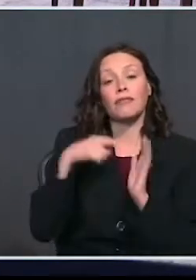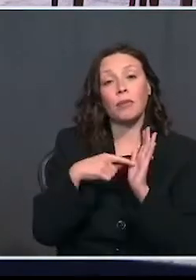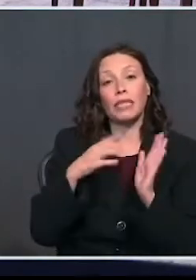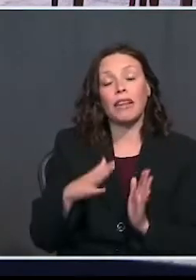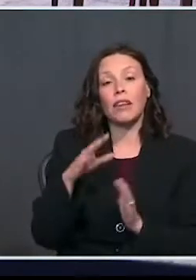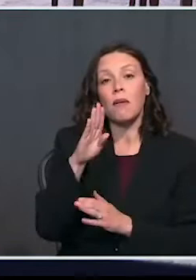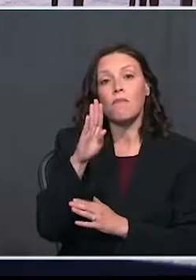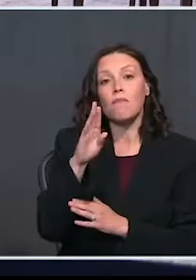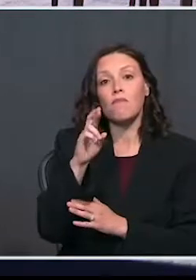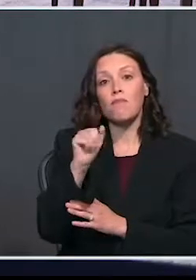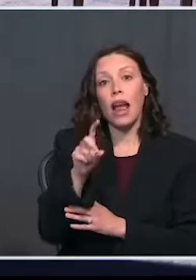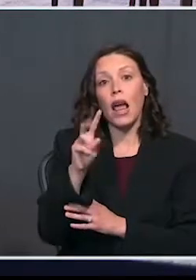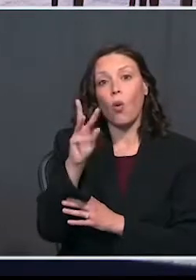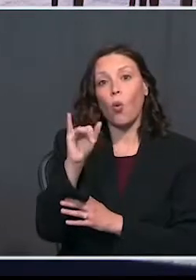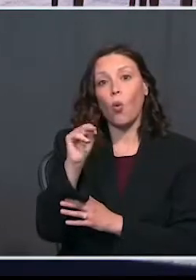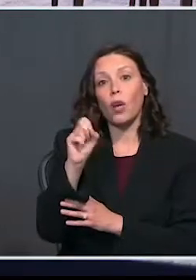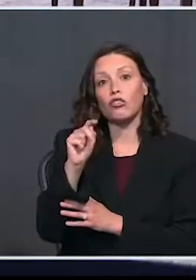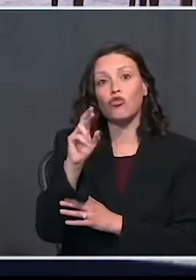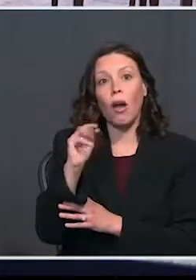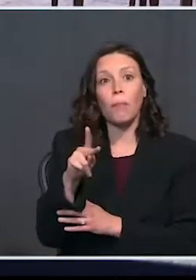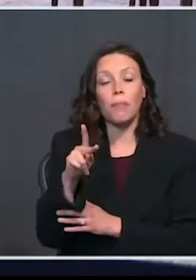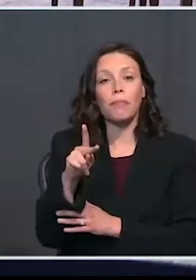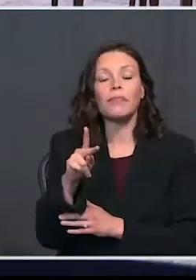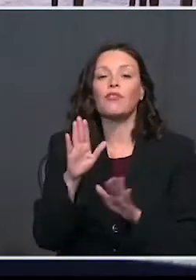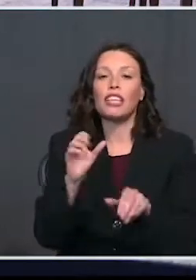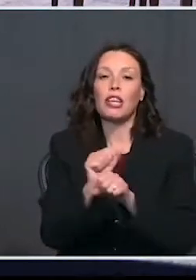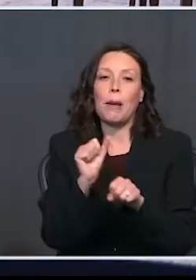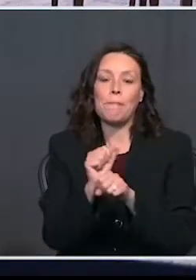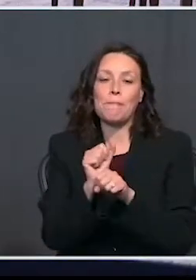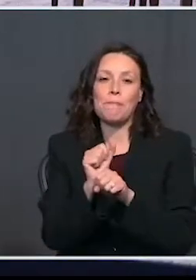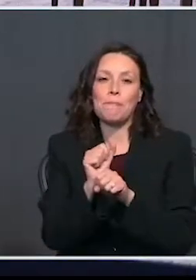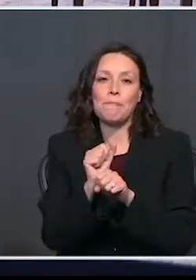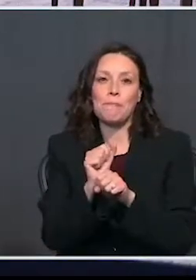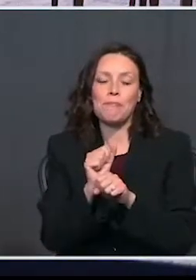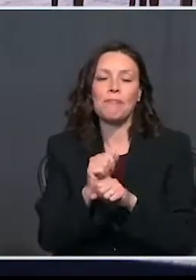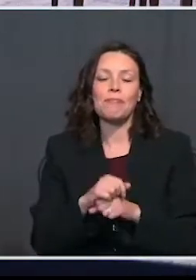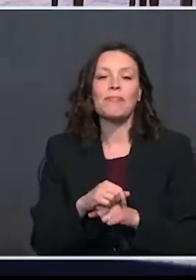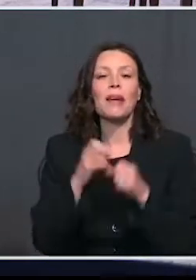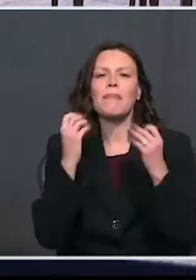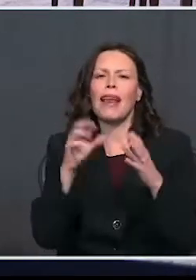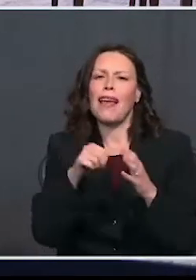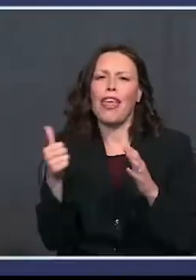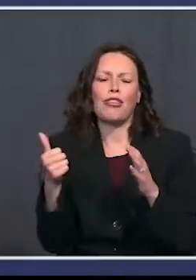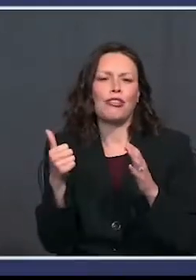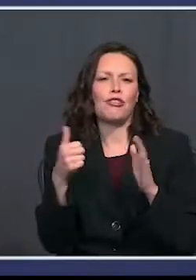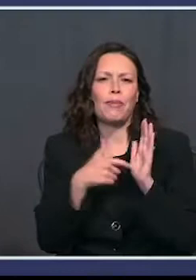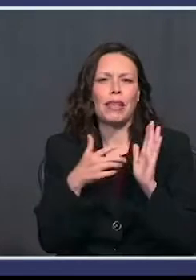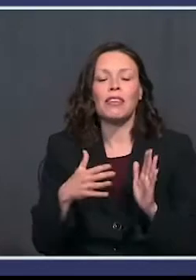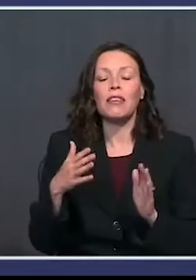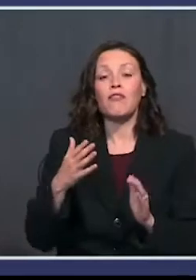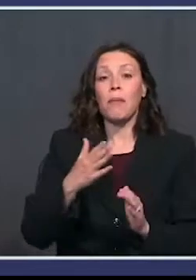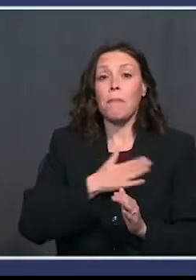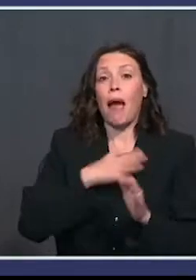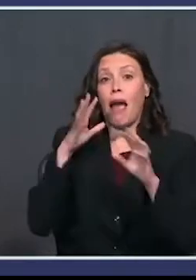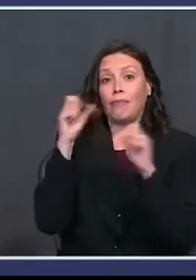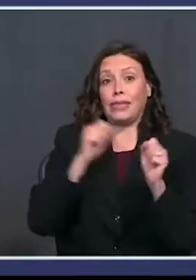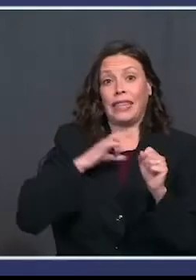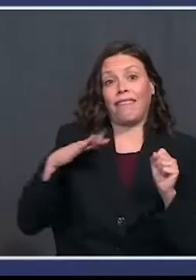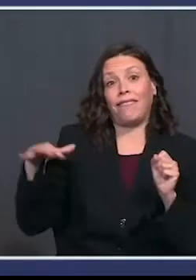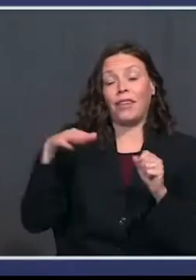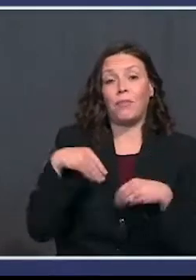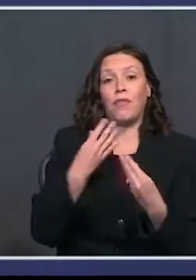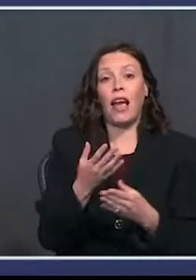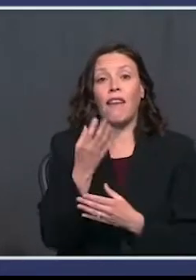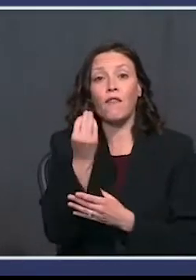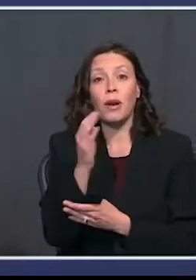Winstrup. Thank you, Brad. Great job. And many, many others. My administration provided a total